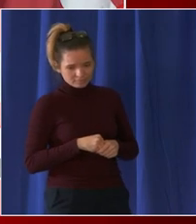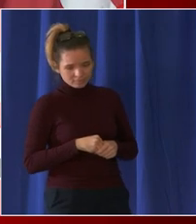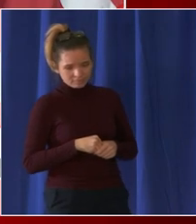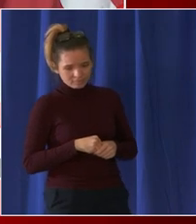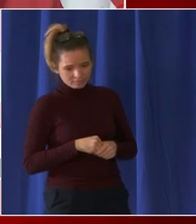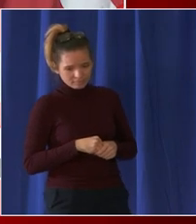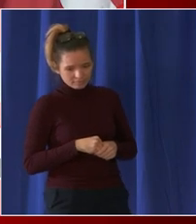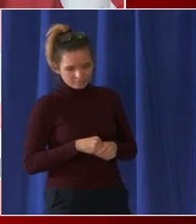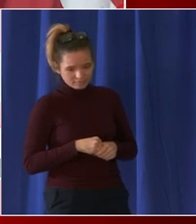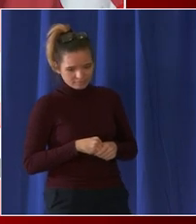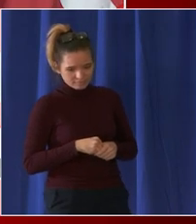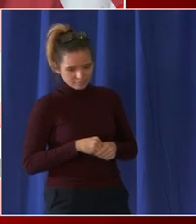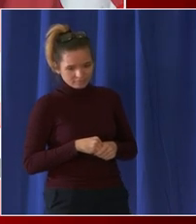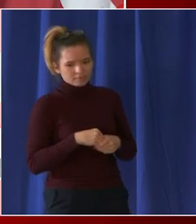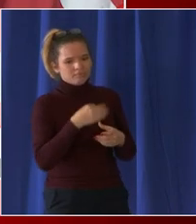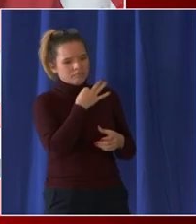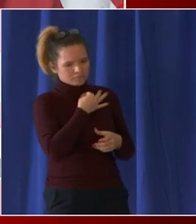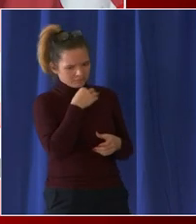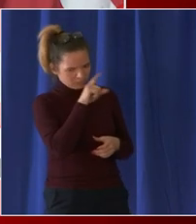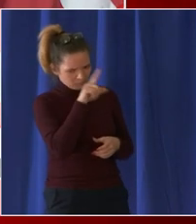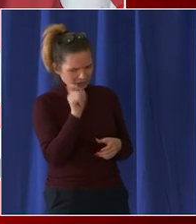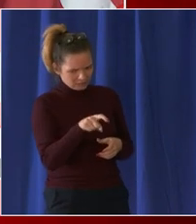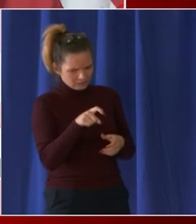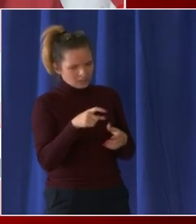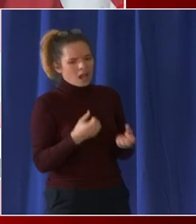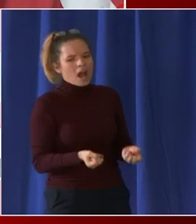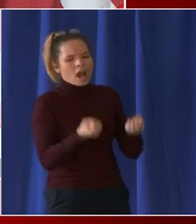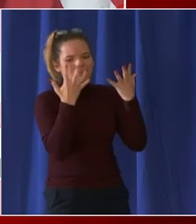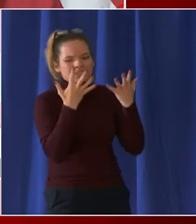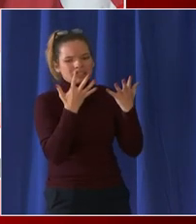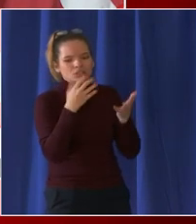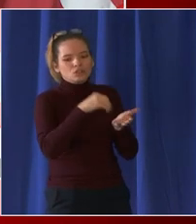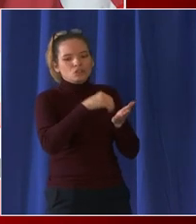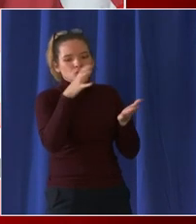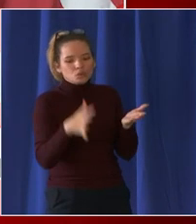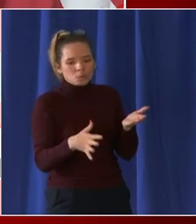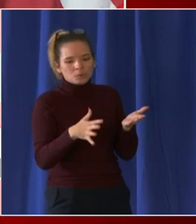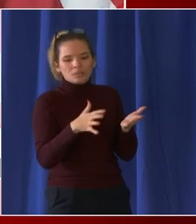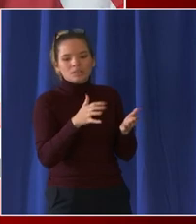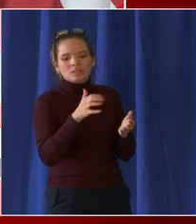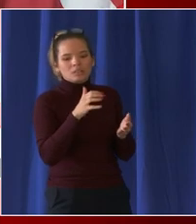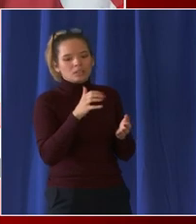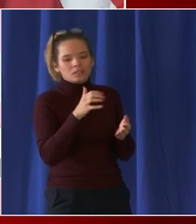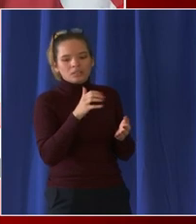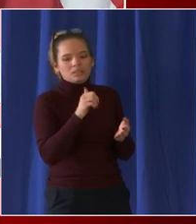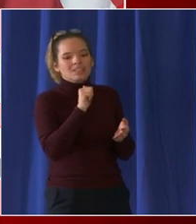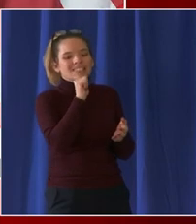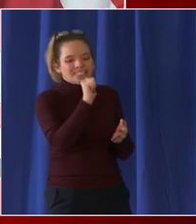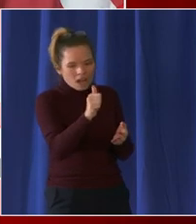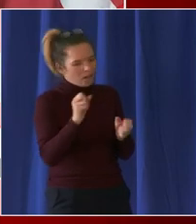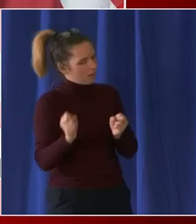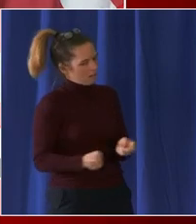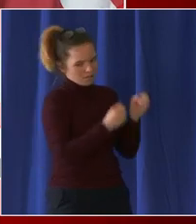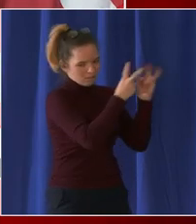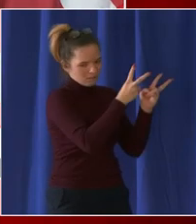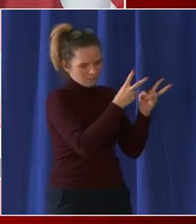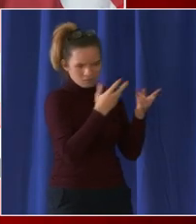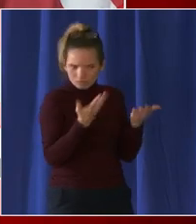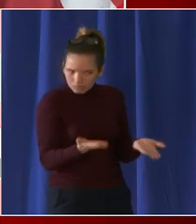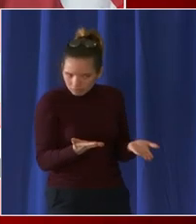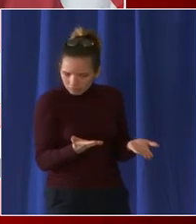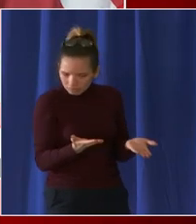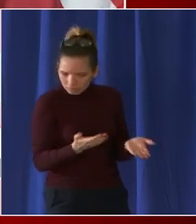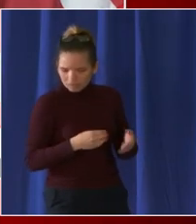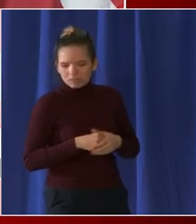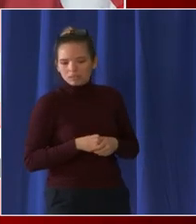data on how many students were turned away today showed up not yet um but our expectation was we have about